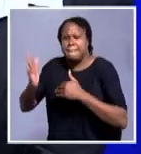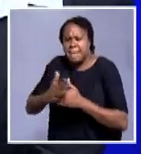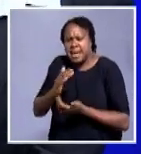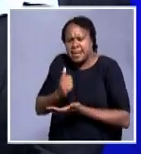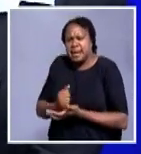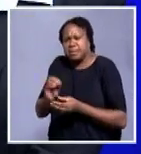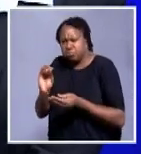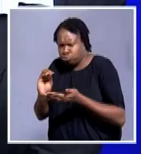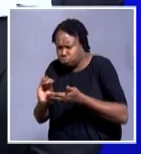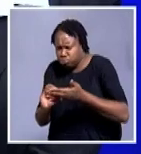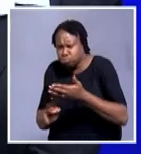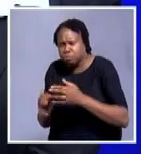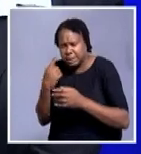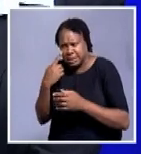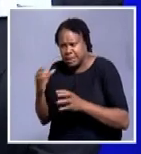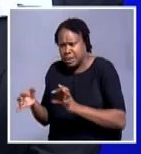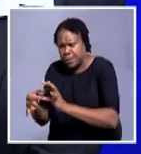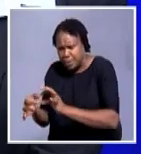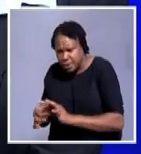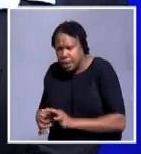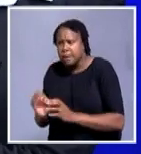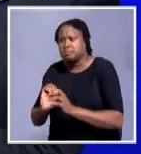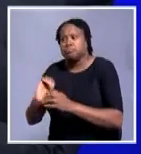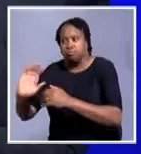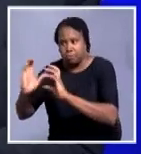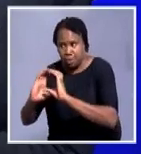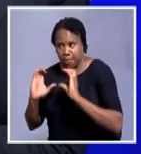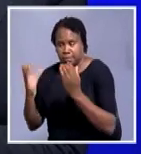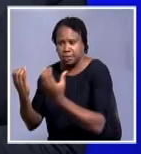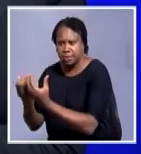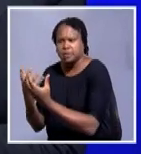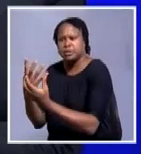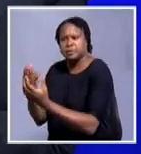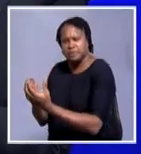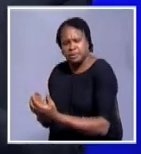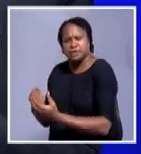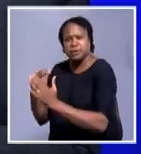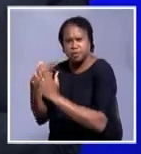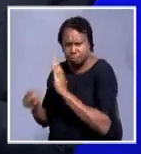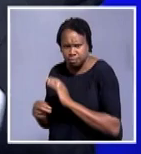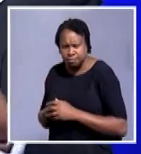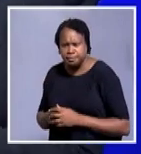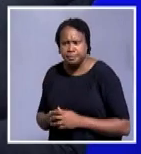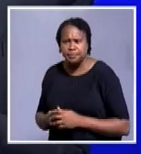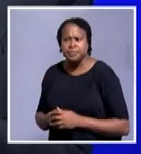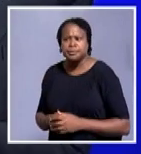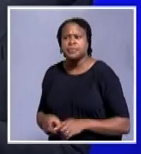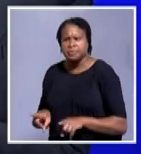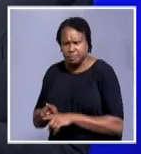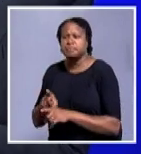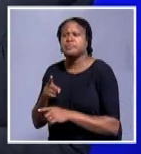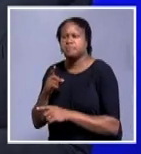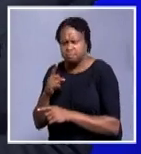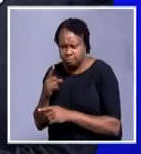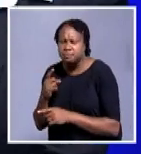then that will most probably go to cabinet. Cabinet has a directive, as it does as part of its governance